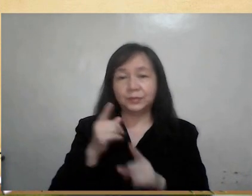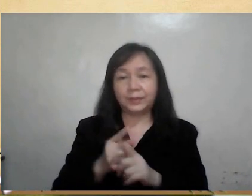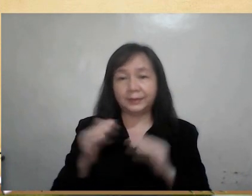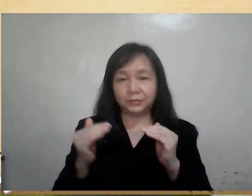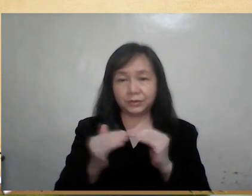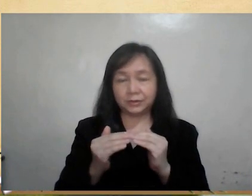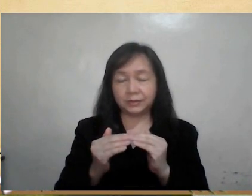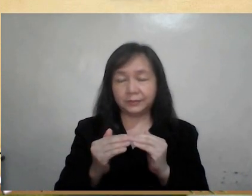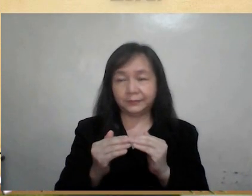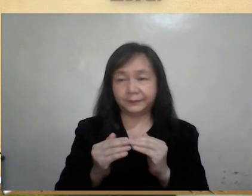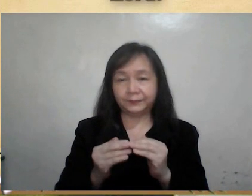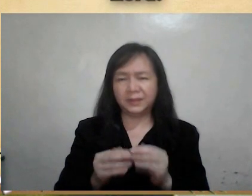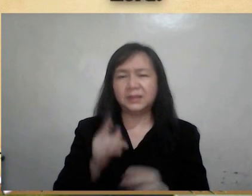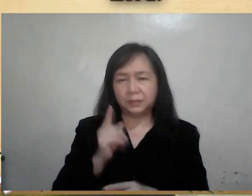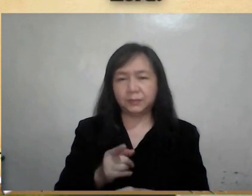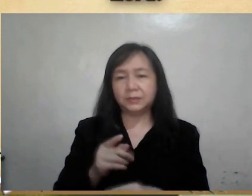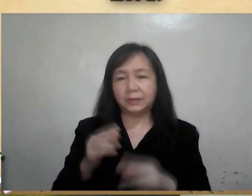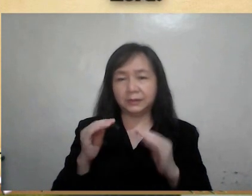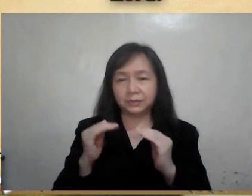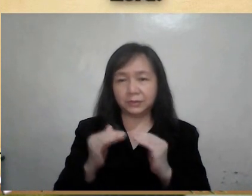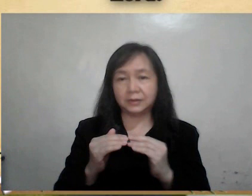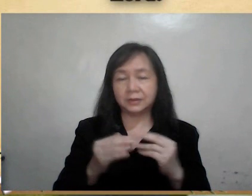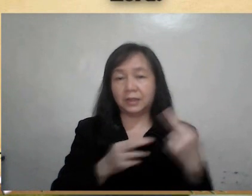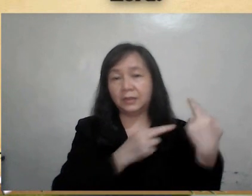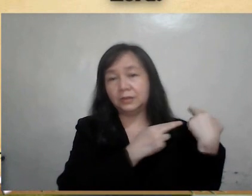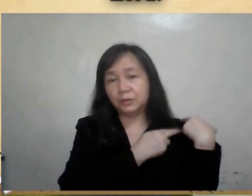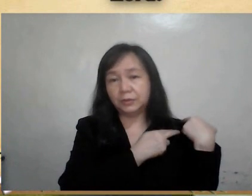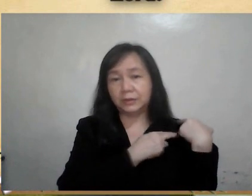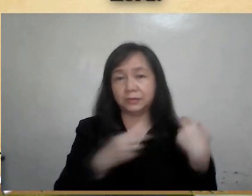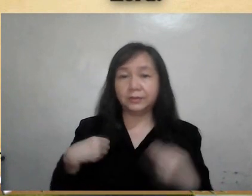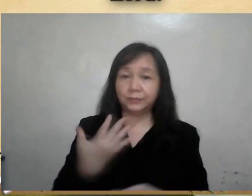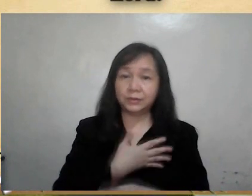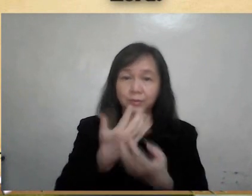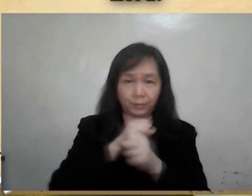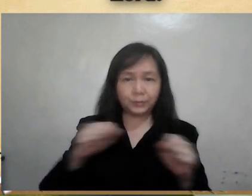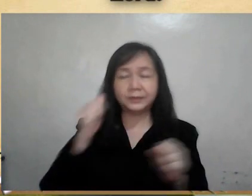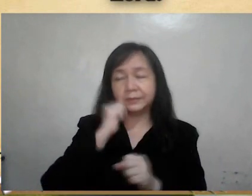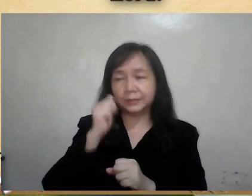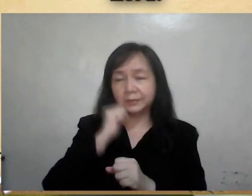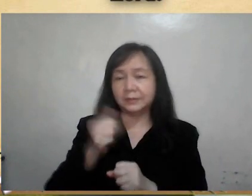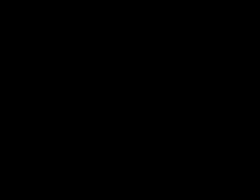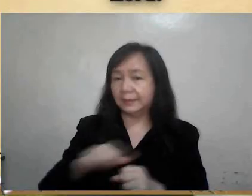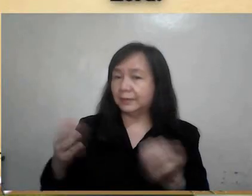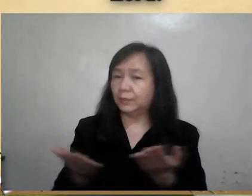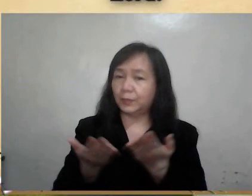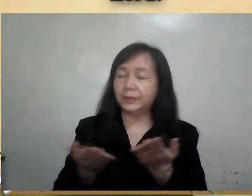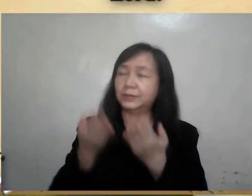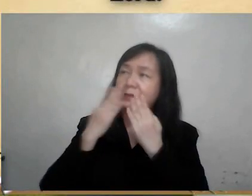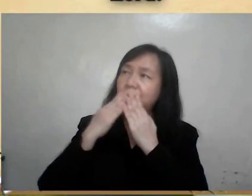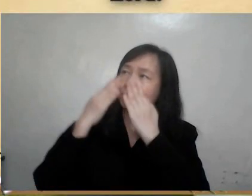It is right and just. It is to be right and just our duty and salvation, always and everywhere,